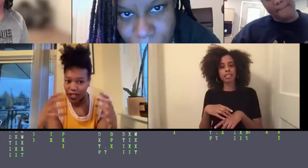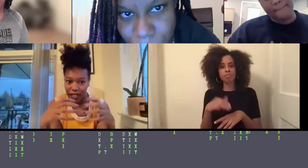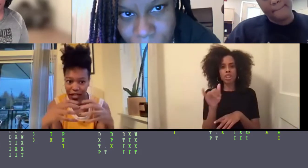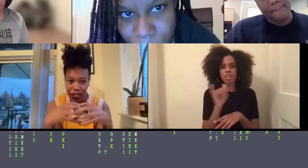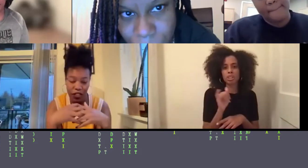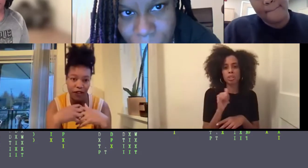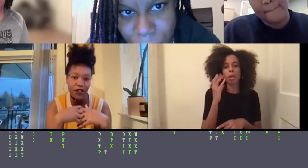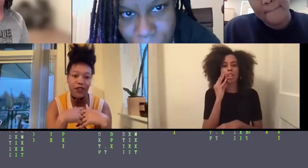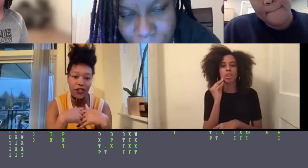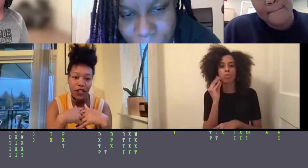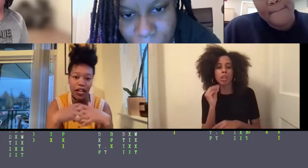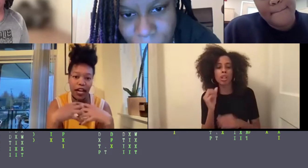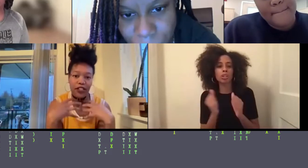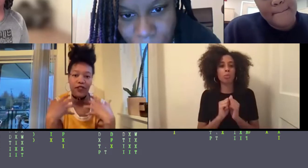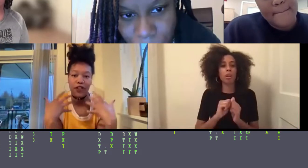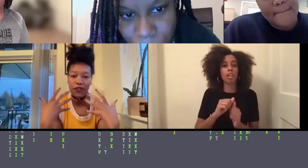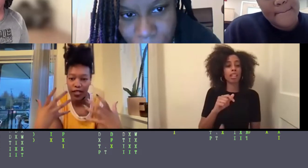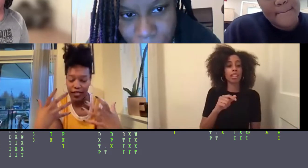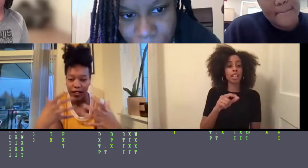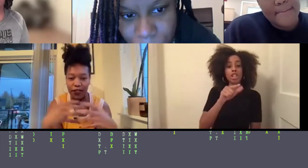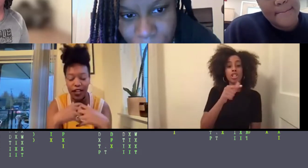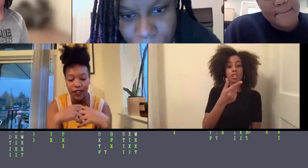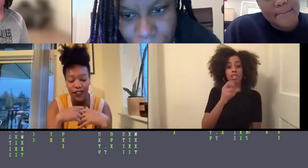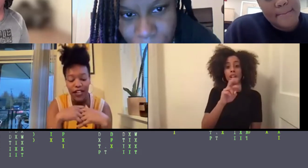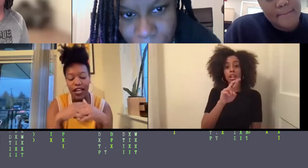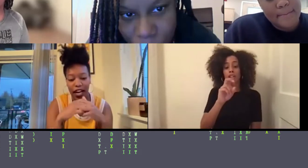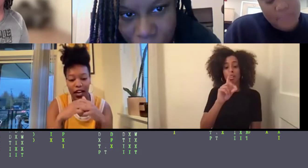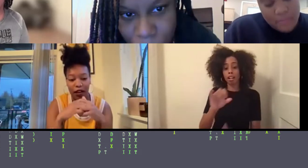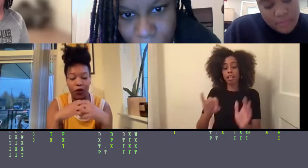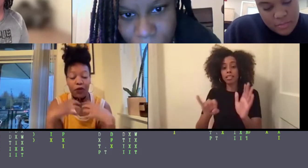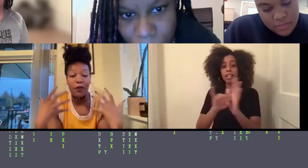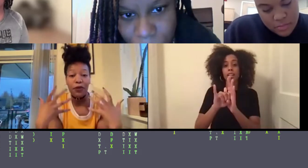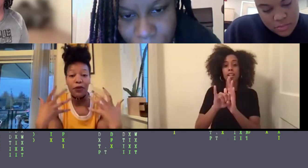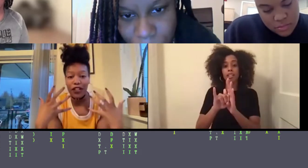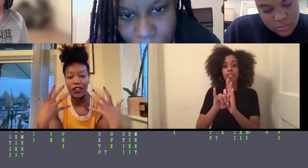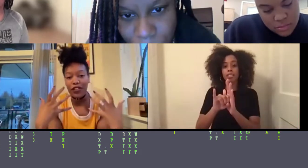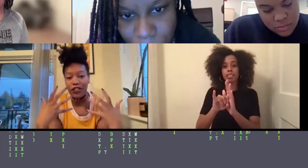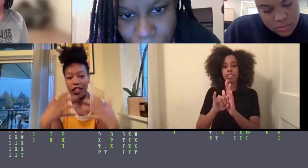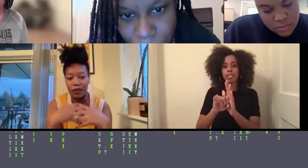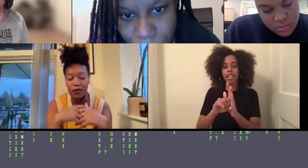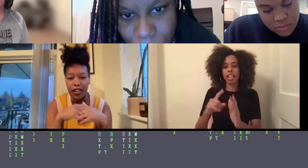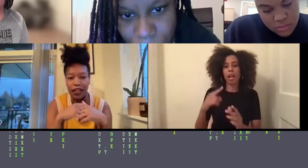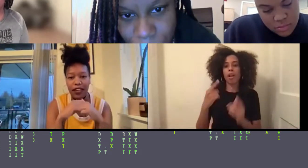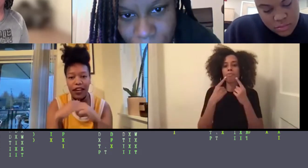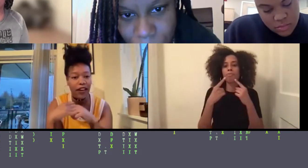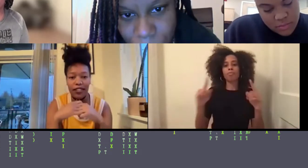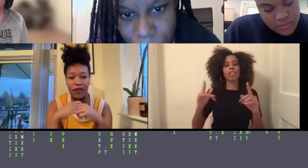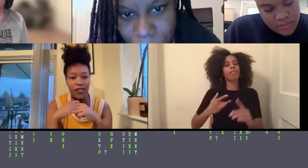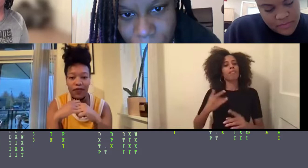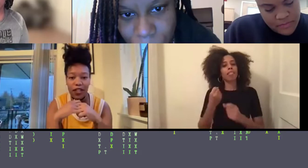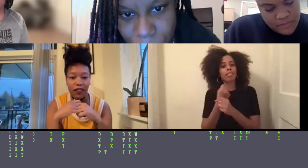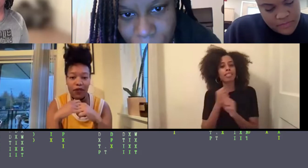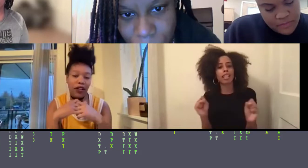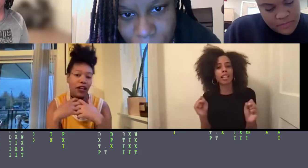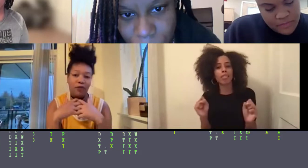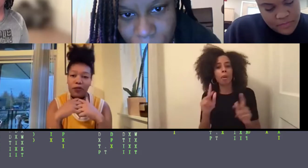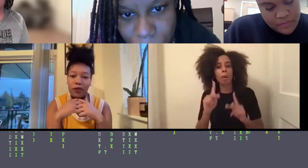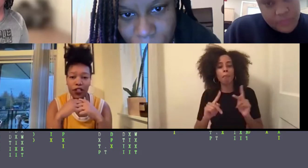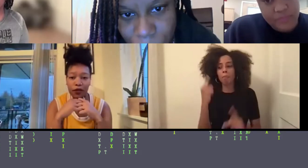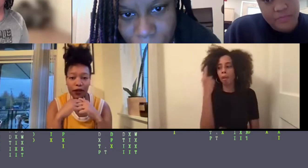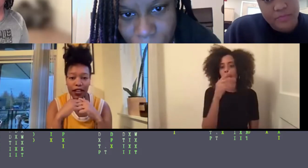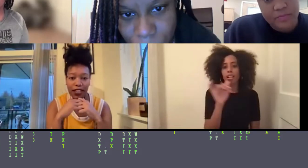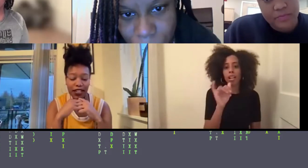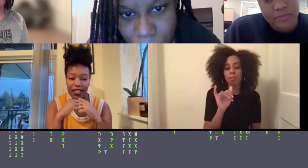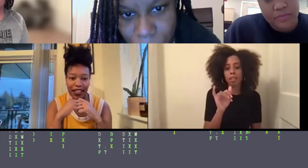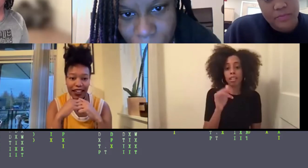their sexual orientation. And that was the first time that I actually felt very safe enough with people who actually looked like me. In the areas that I was living in, there weren't a lot of